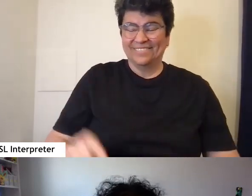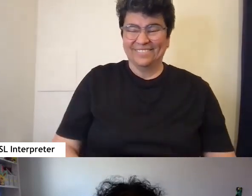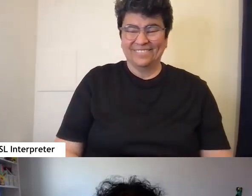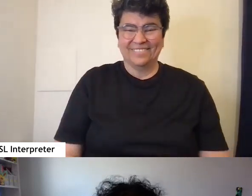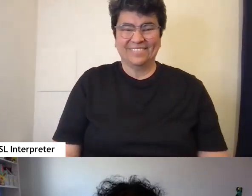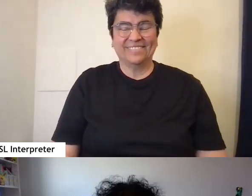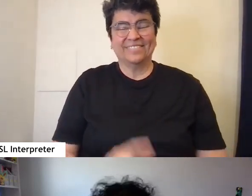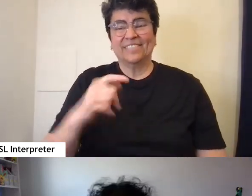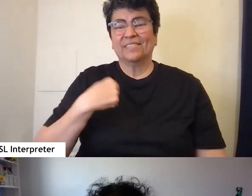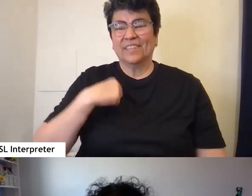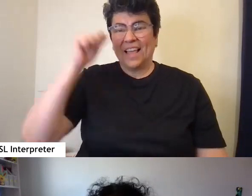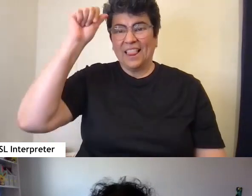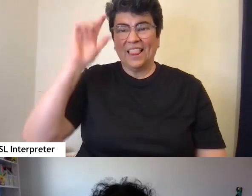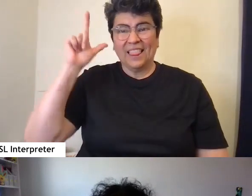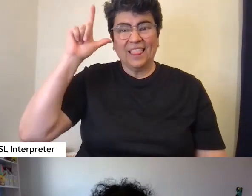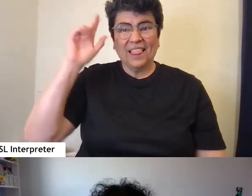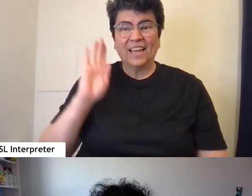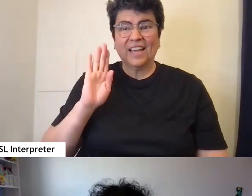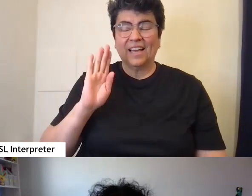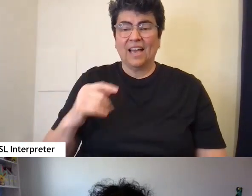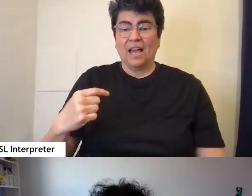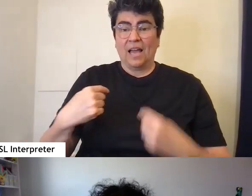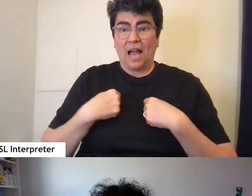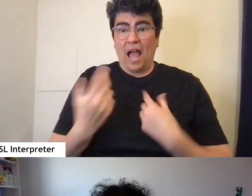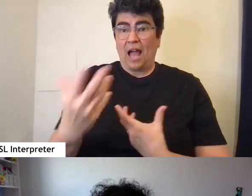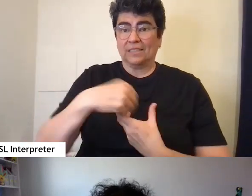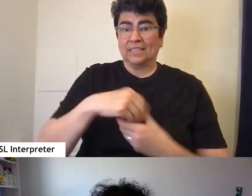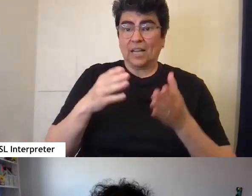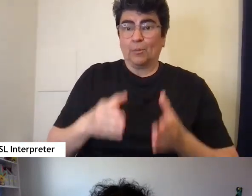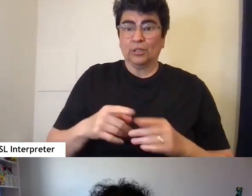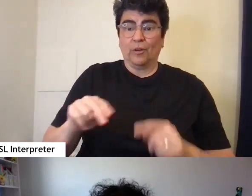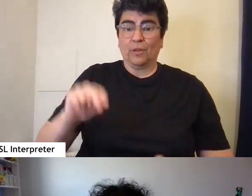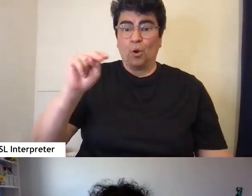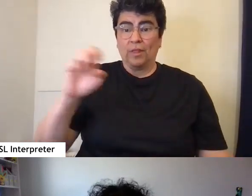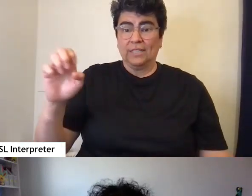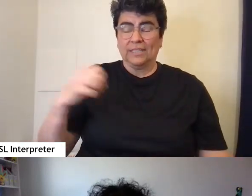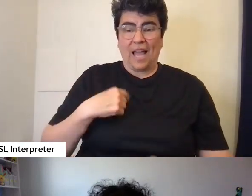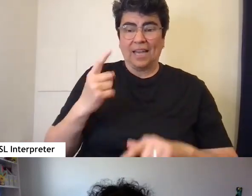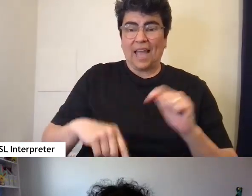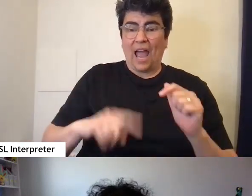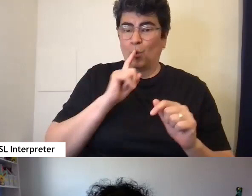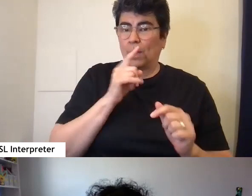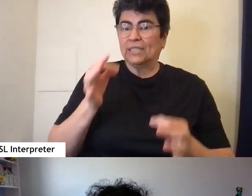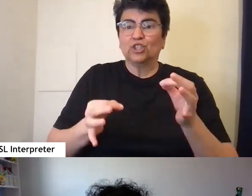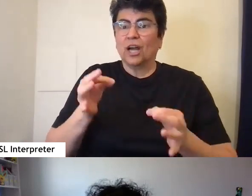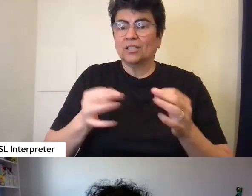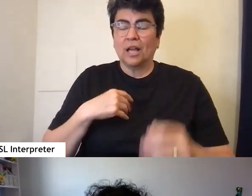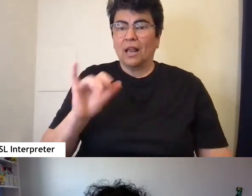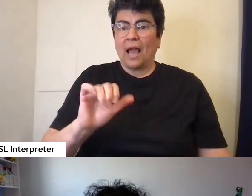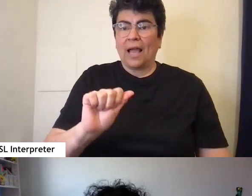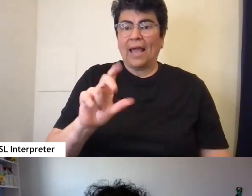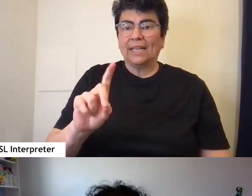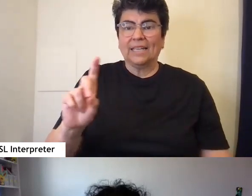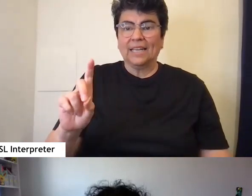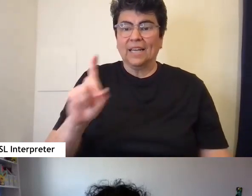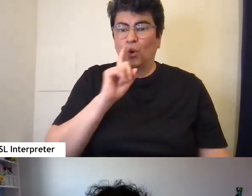This is Lydia. As an autistic person from the Northeast, I can't really judge. Like, the ADD also just